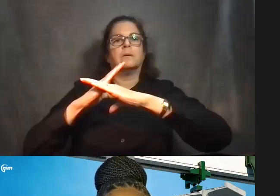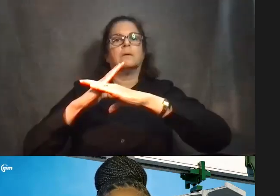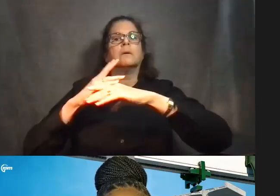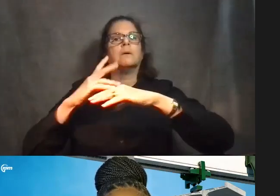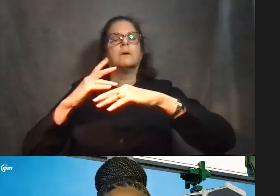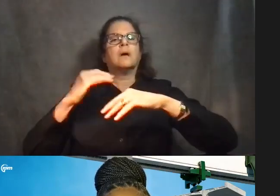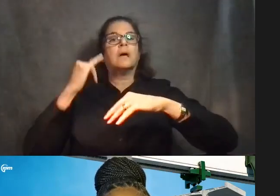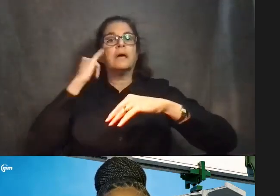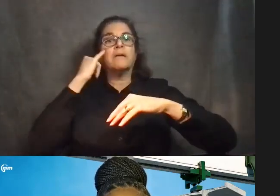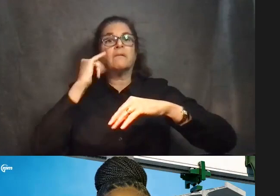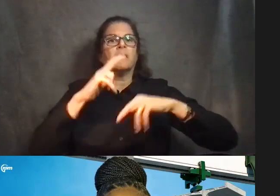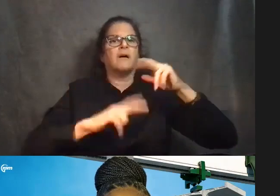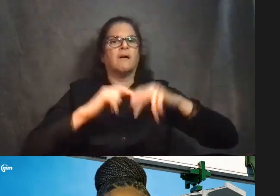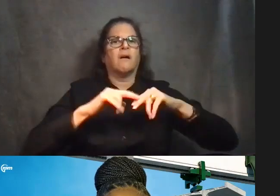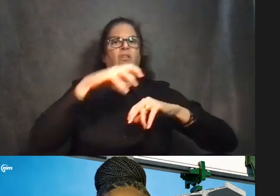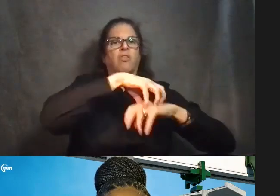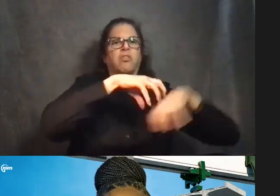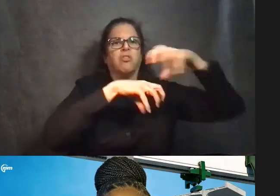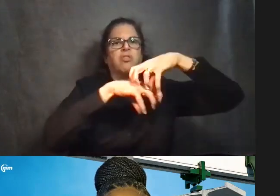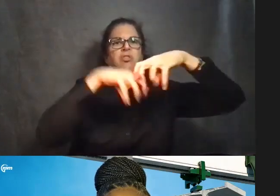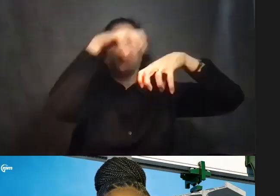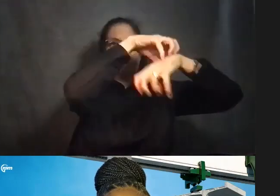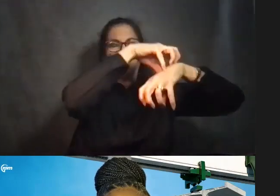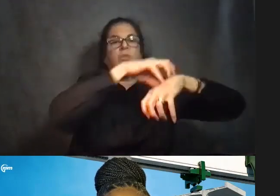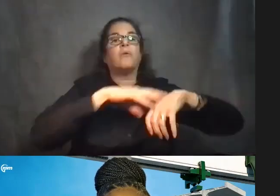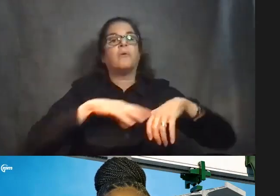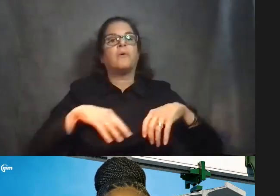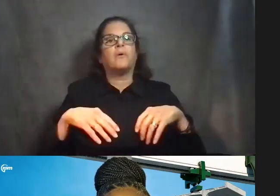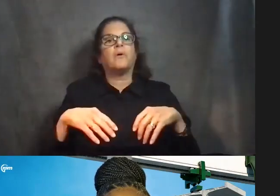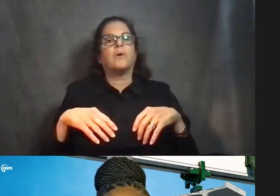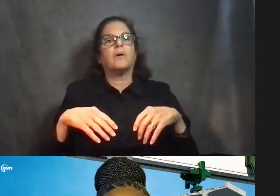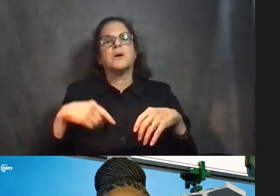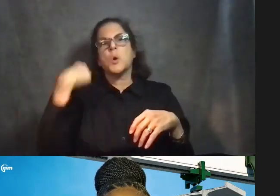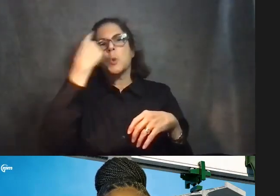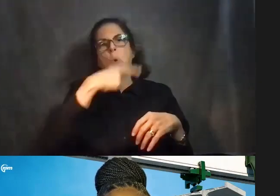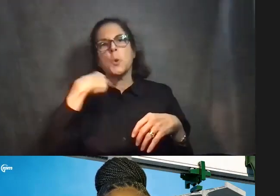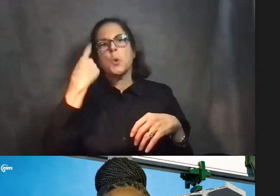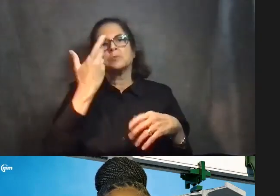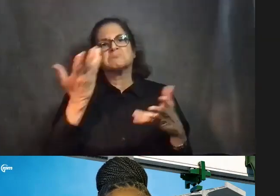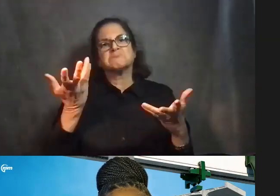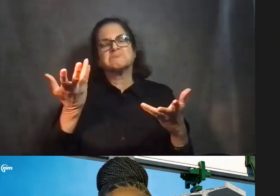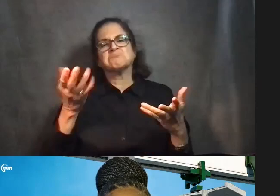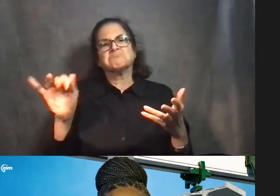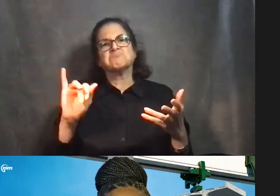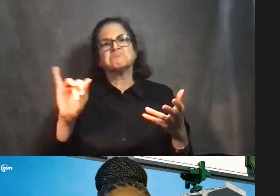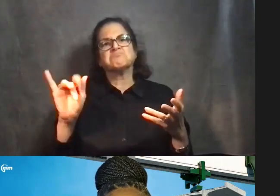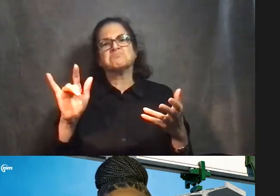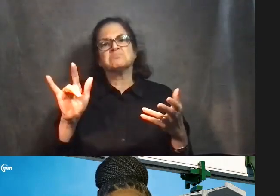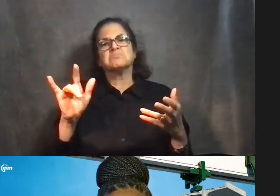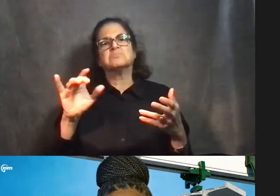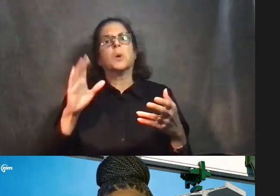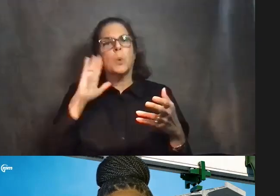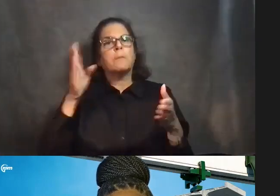So the footprint under the structure doesn't look all that different from what it is right now, other than that, cross streets where it will be much wider. But